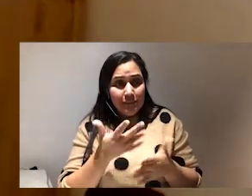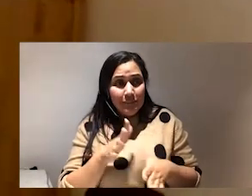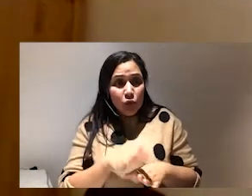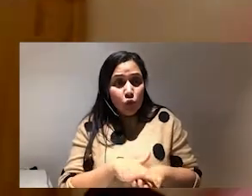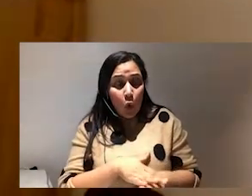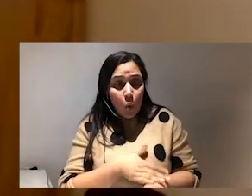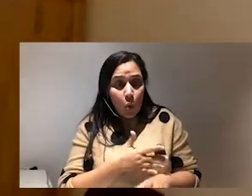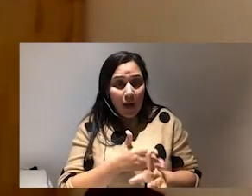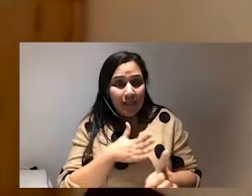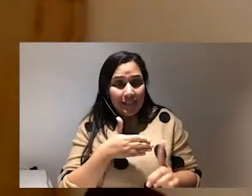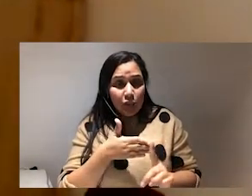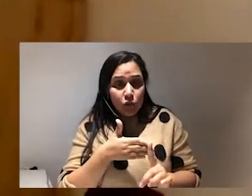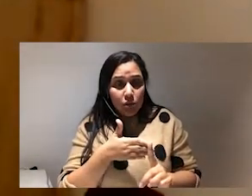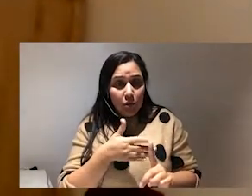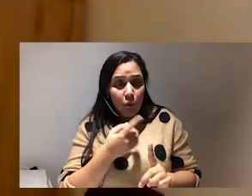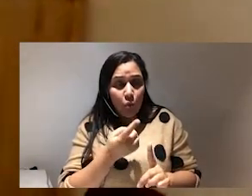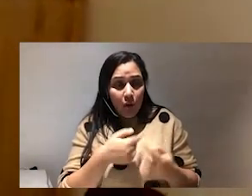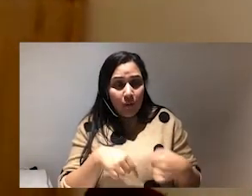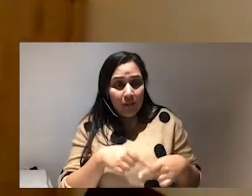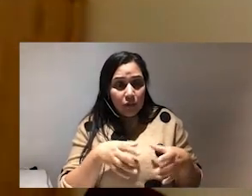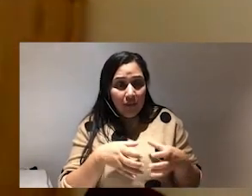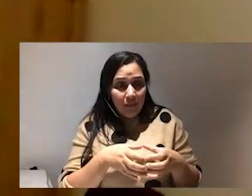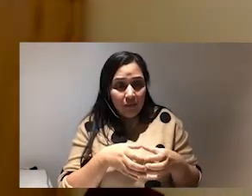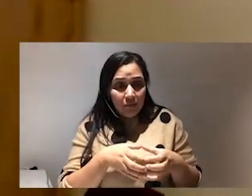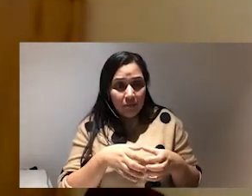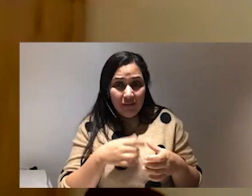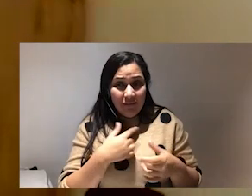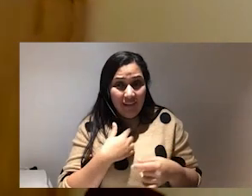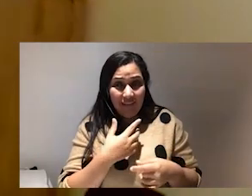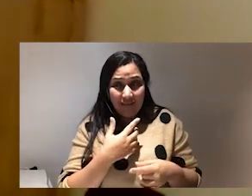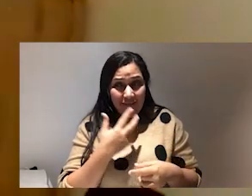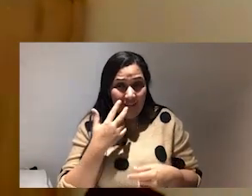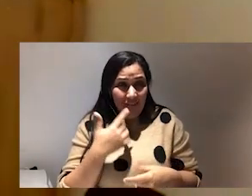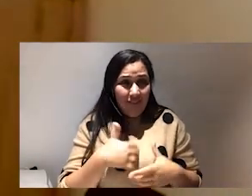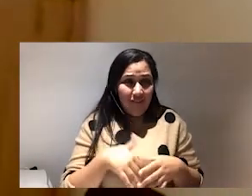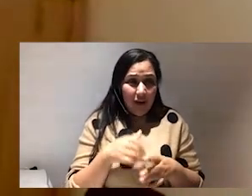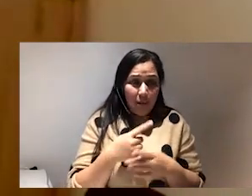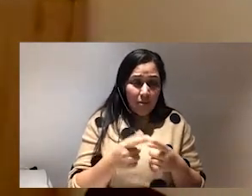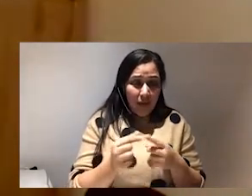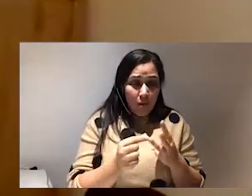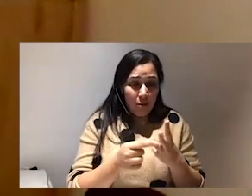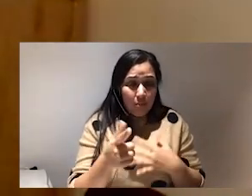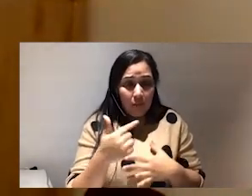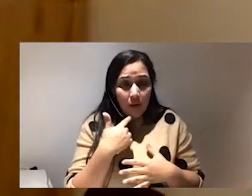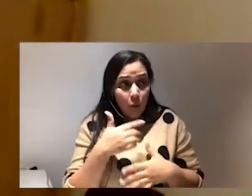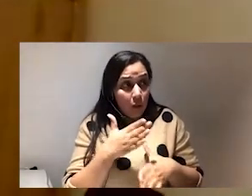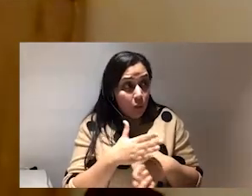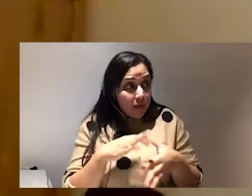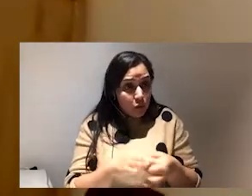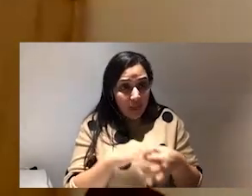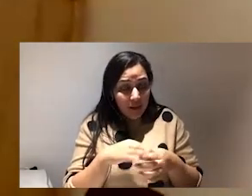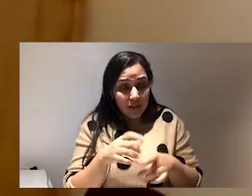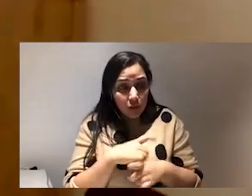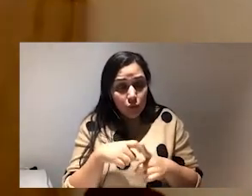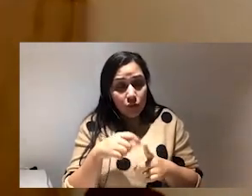intentional about who are we together and like i don't give a fuck about the outcome like i don't really care like are we working together in community